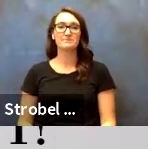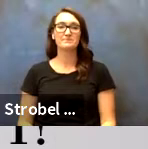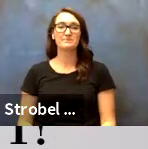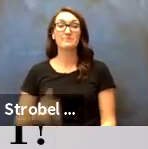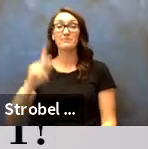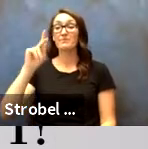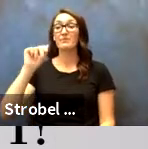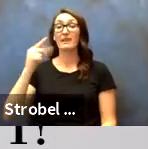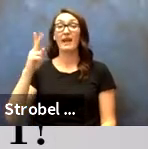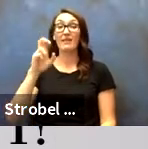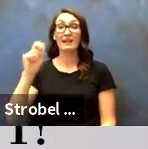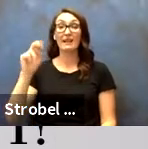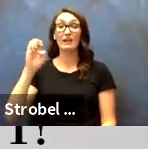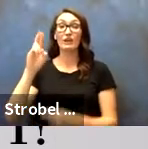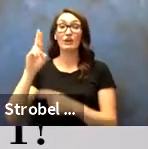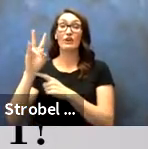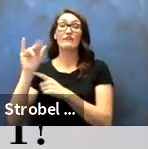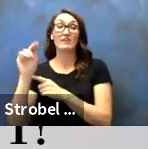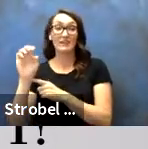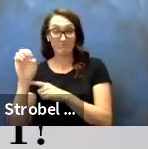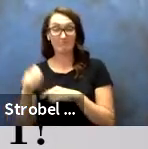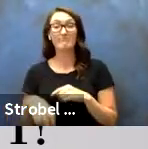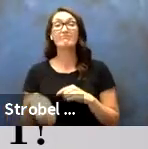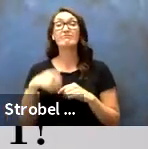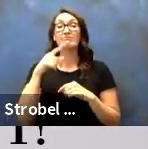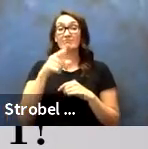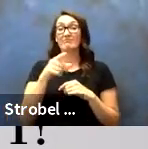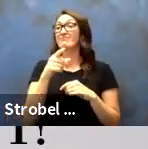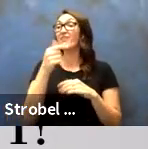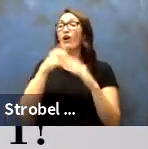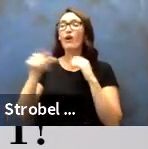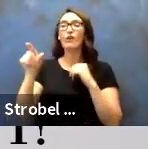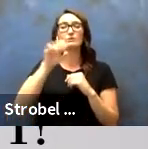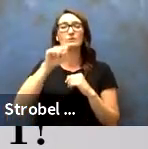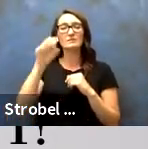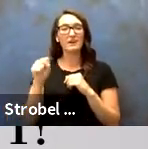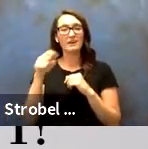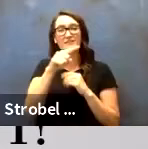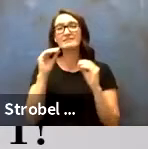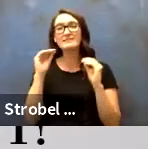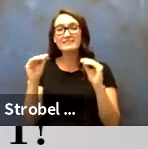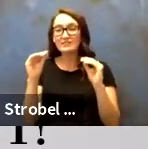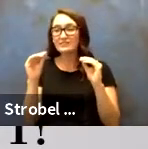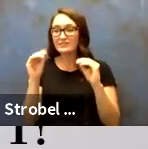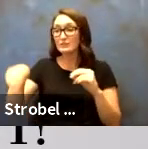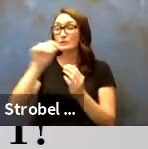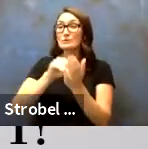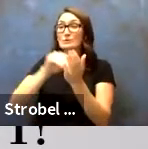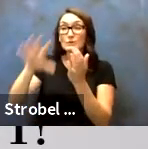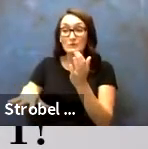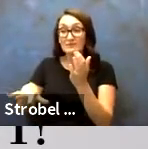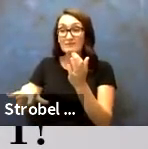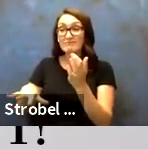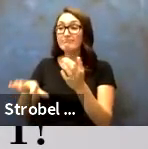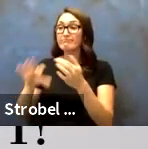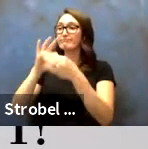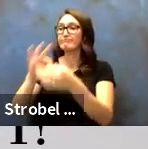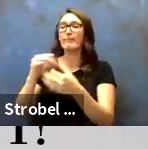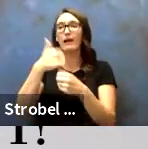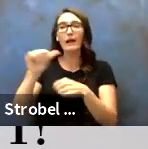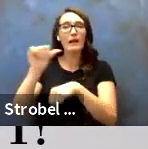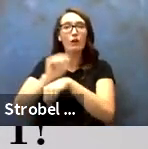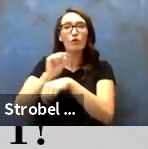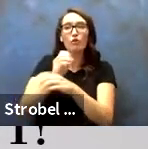Kathleen Irvin. Kathleen has been in our social sciences teaching our students about the careers and